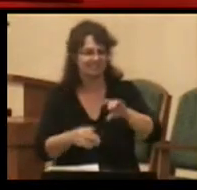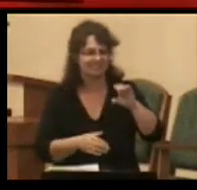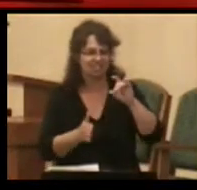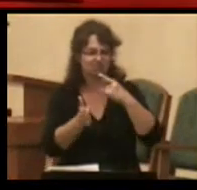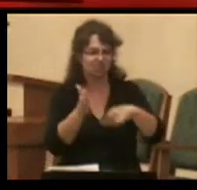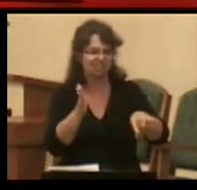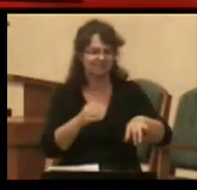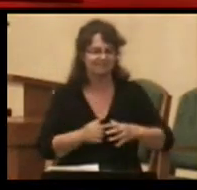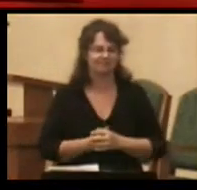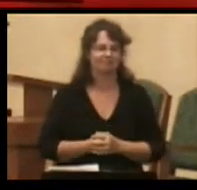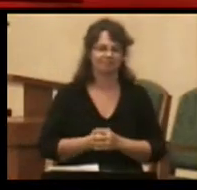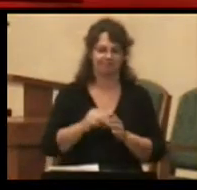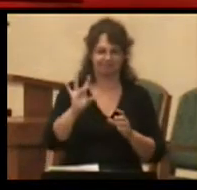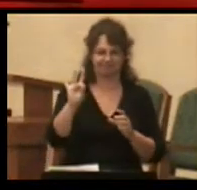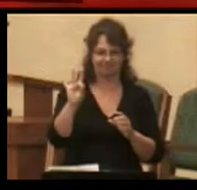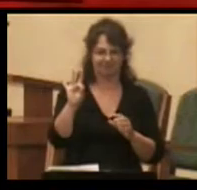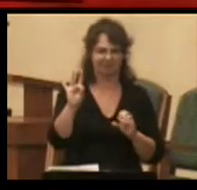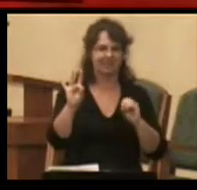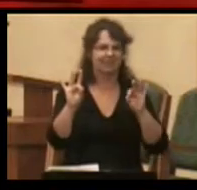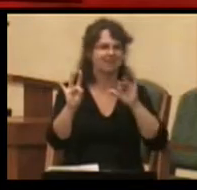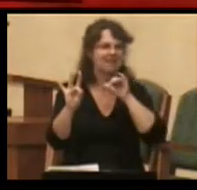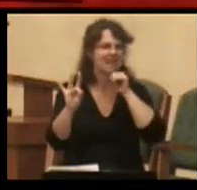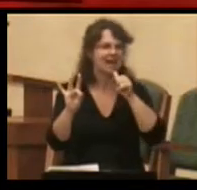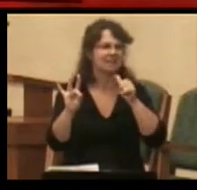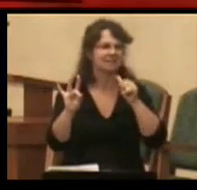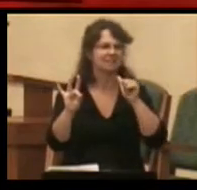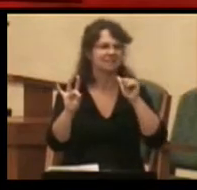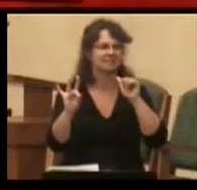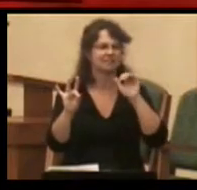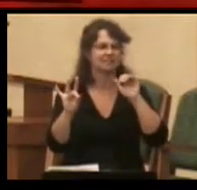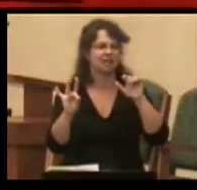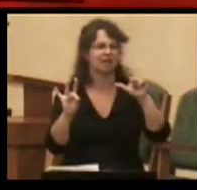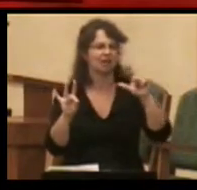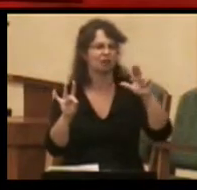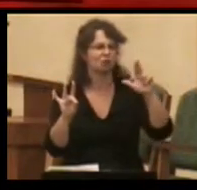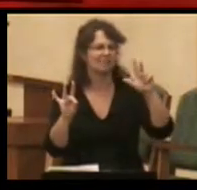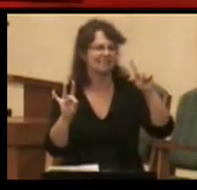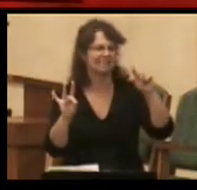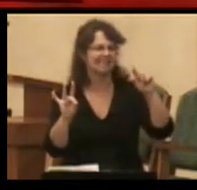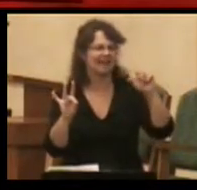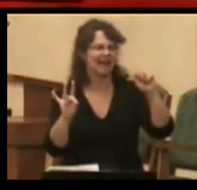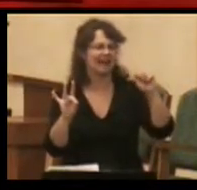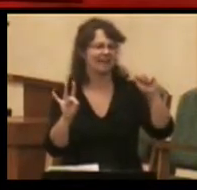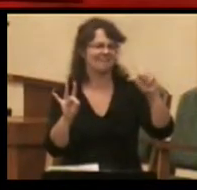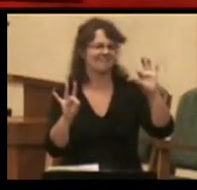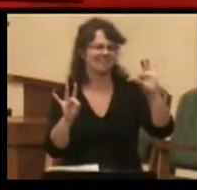Eight, if it ain't your lutefisk, don't take it.